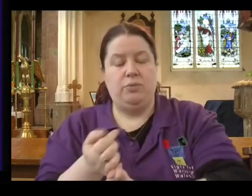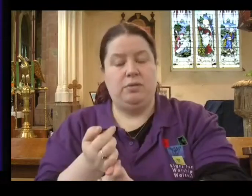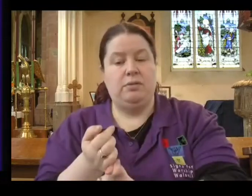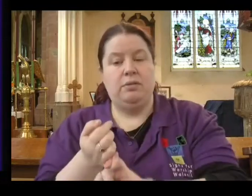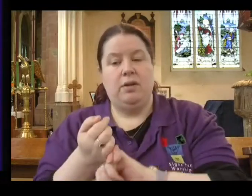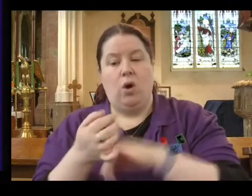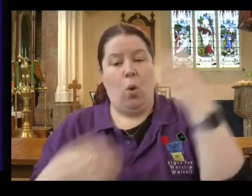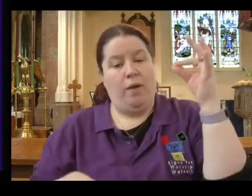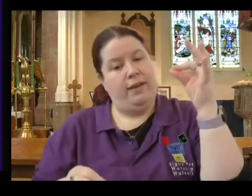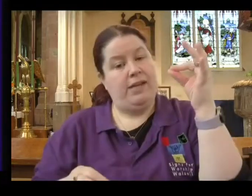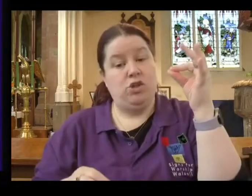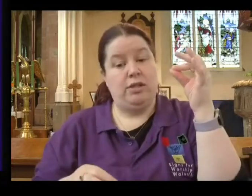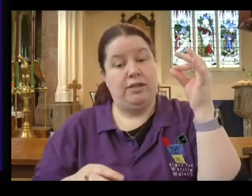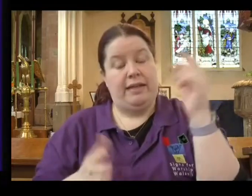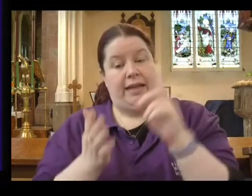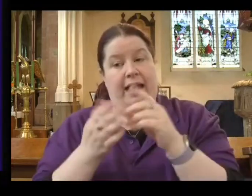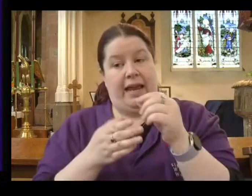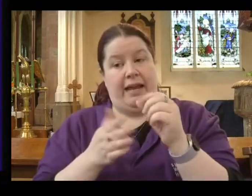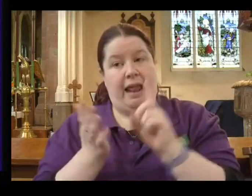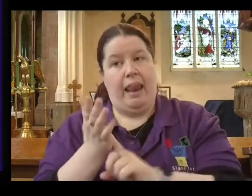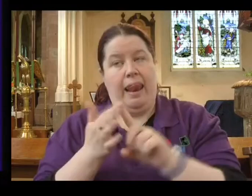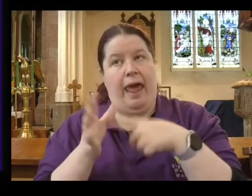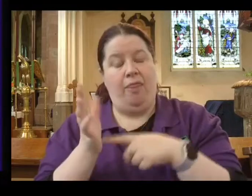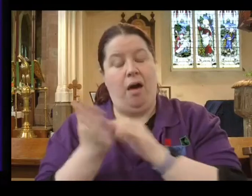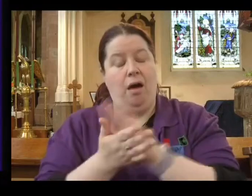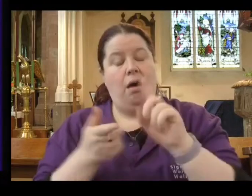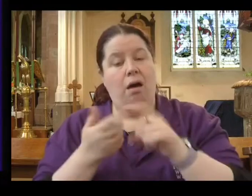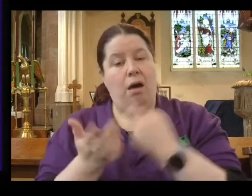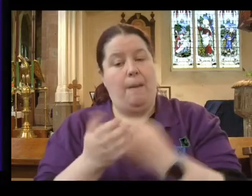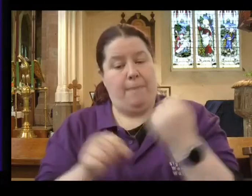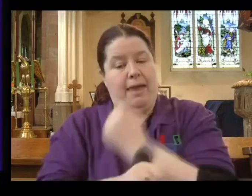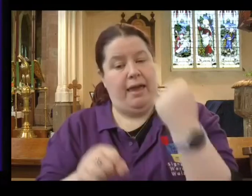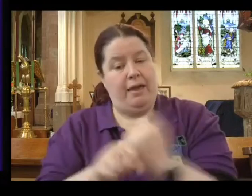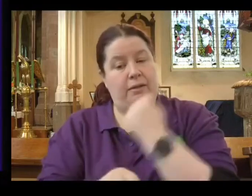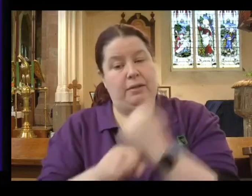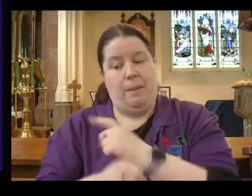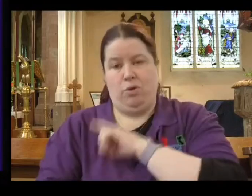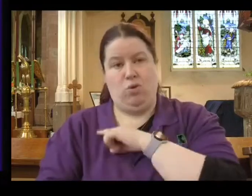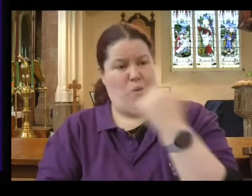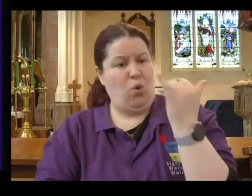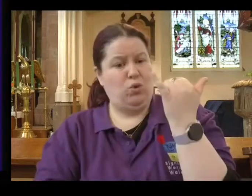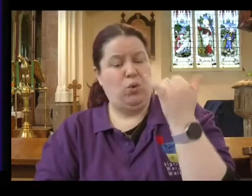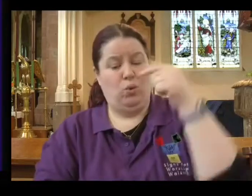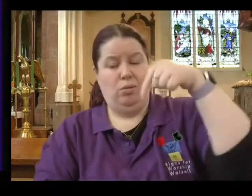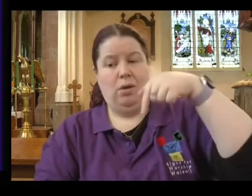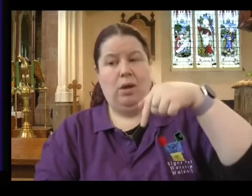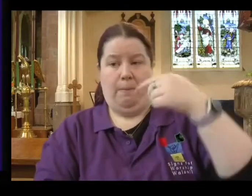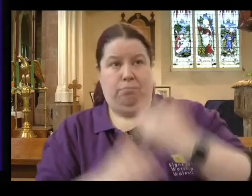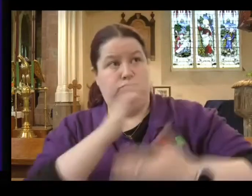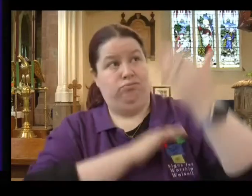is a city or town, a city probably bigger than them, a town bigger than there, with many different trades in the past.